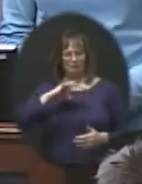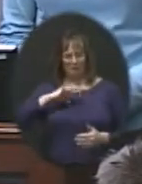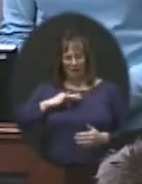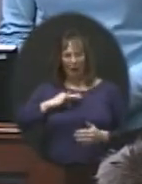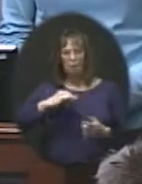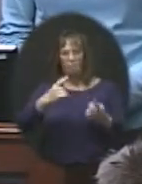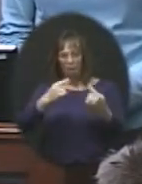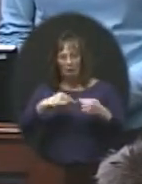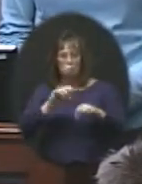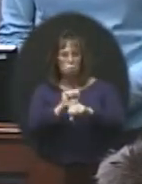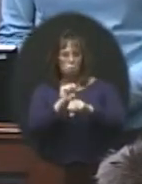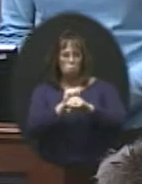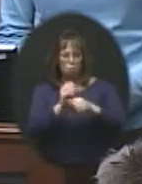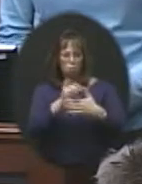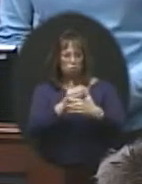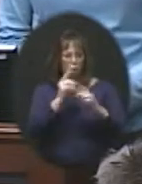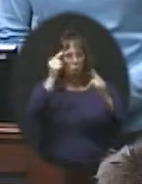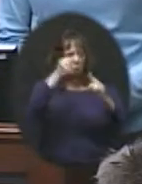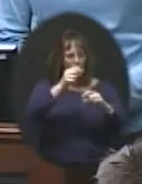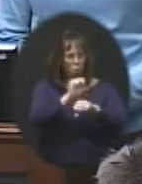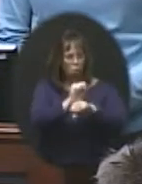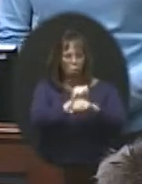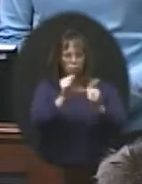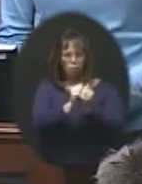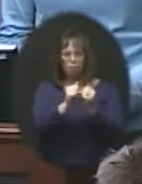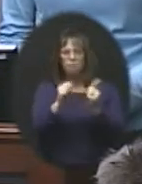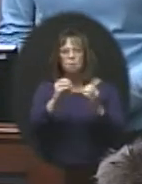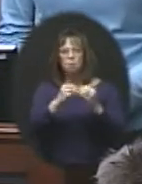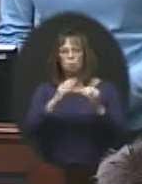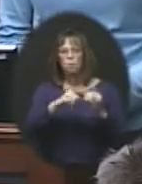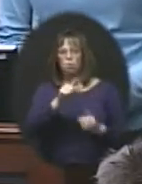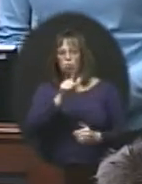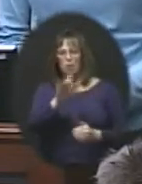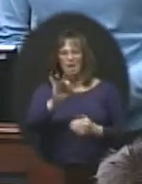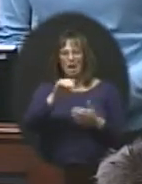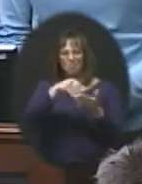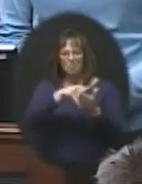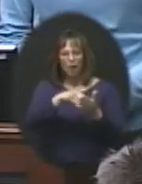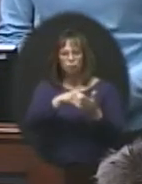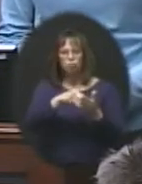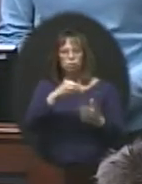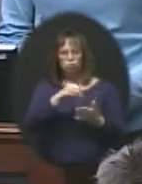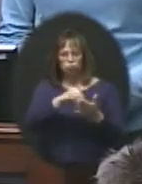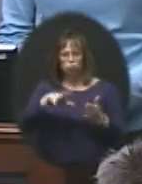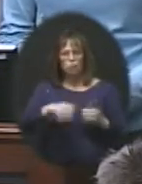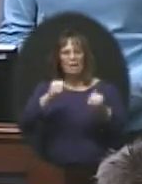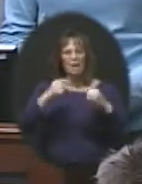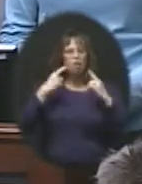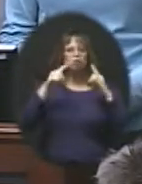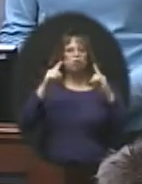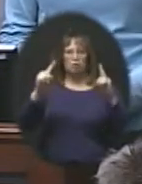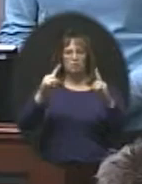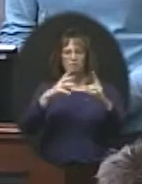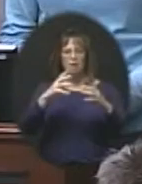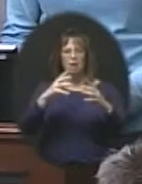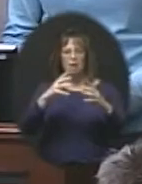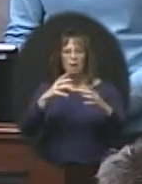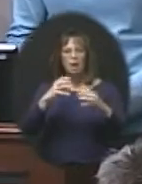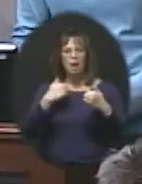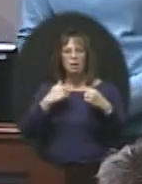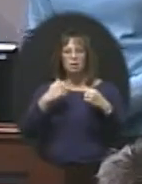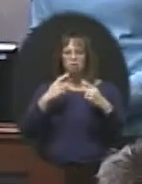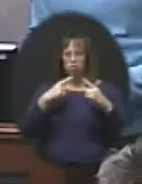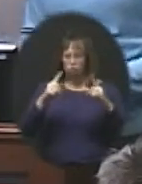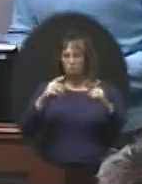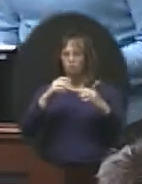with a shared goal of working with over 29,000 students so they can achieve and receive a quality education.